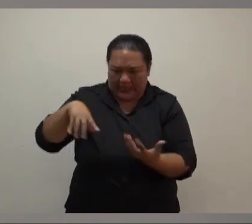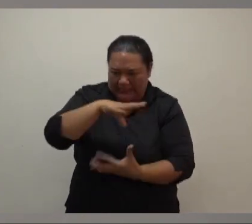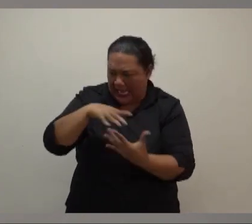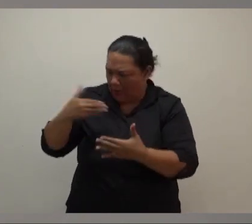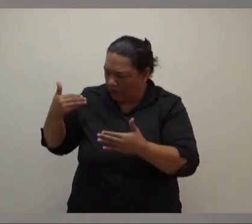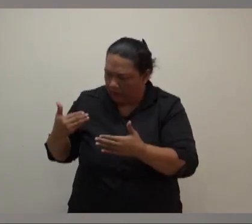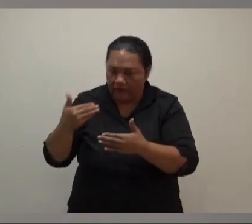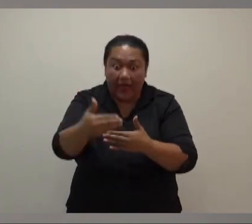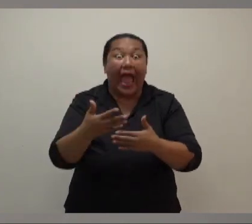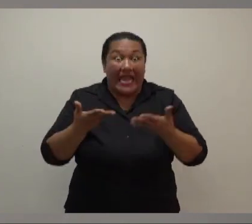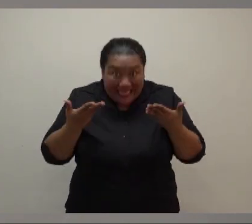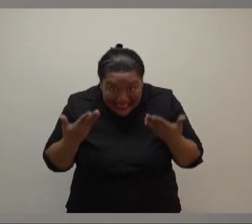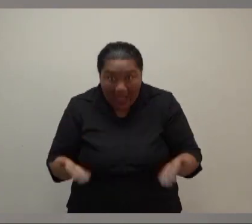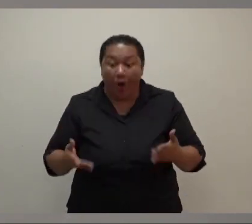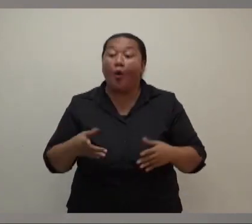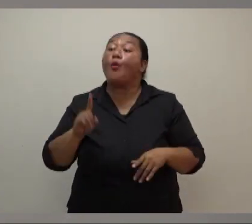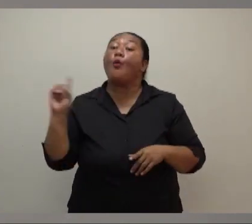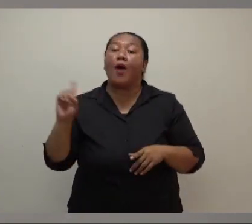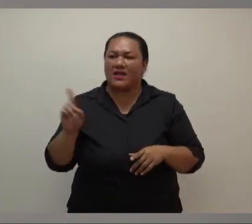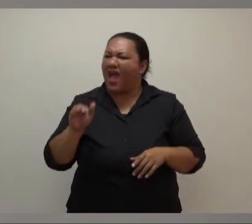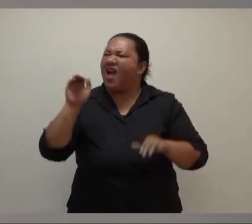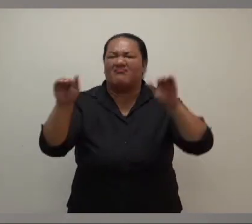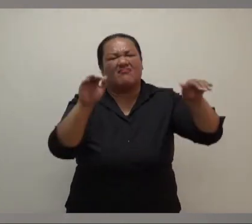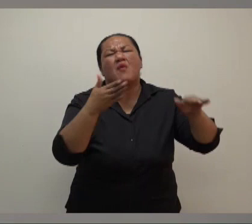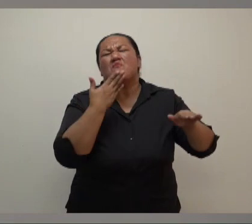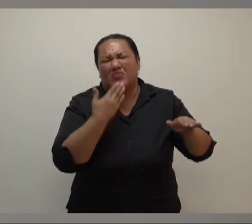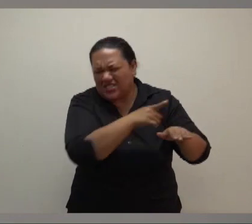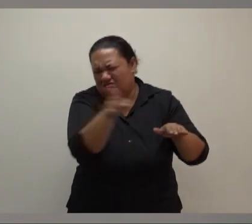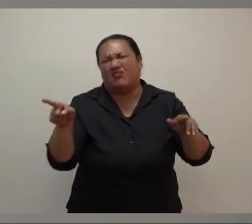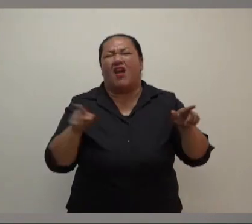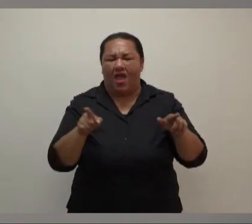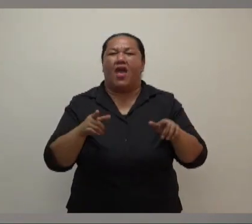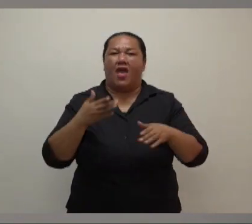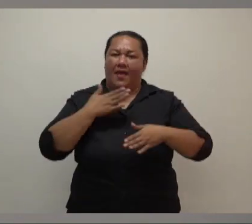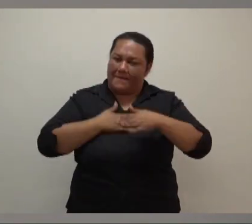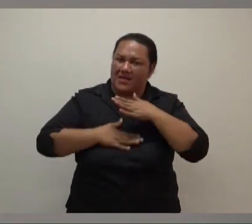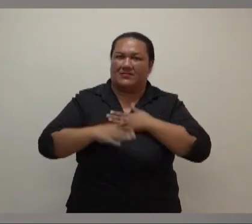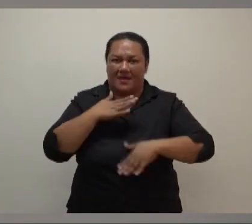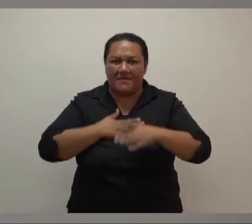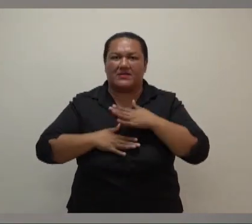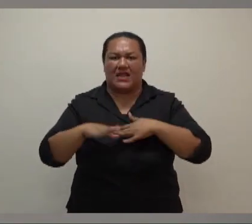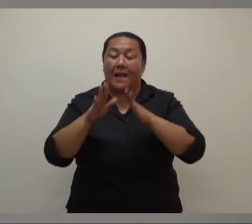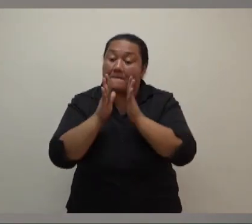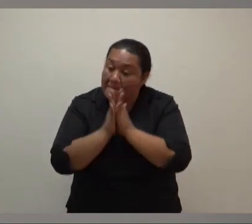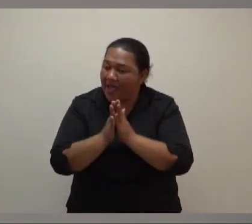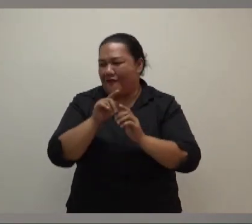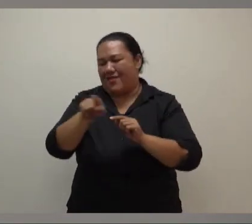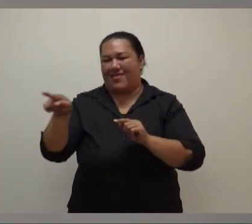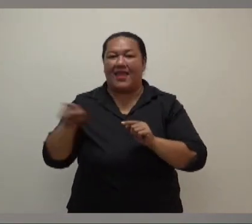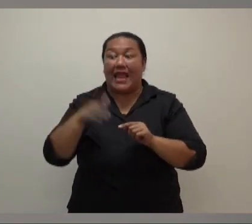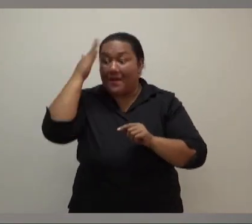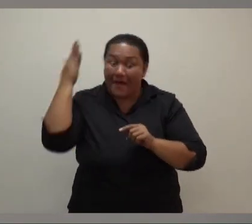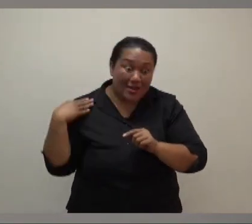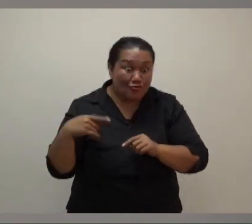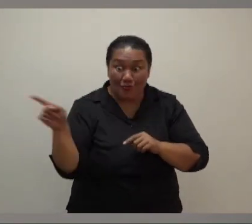ask for is, in return, our patience. Now, would like to thank all of these frontliners for their dedication to the nation and